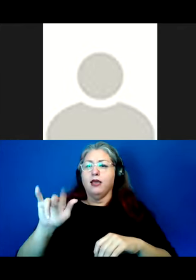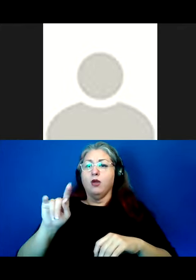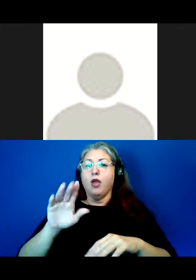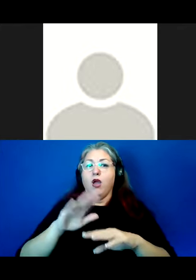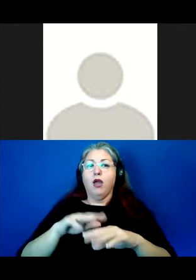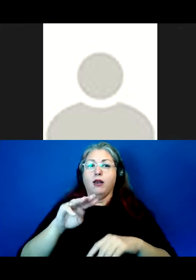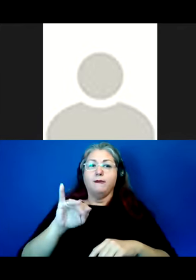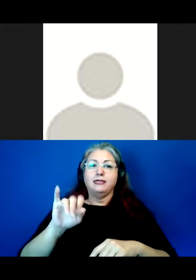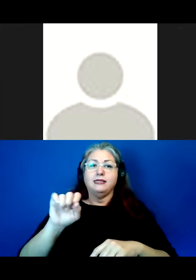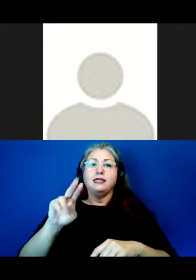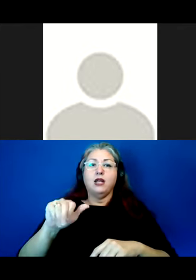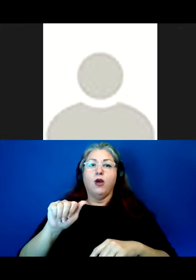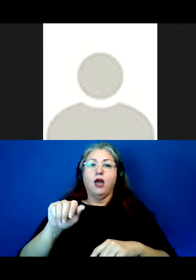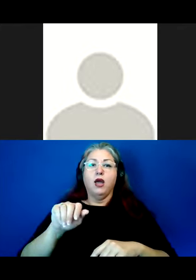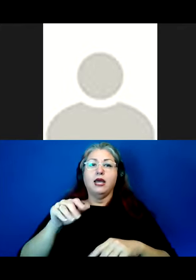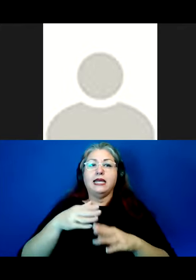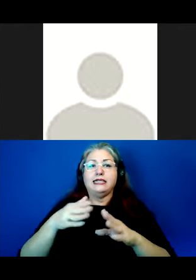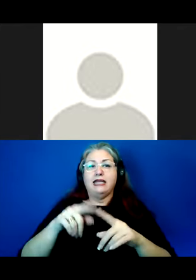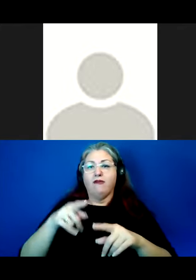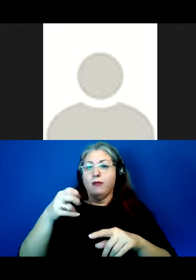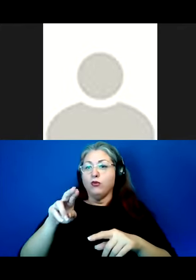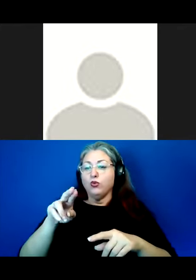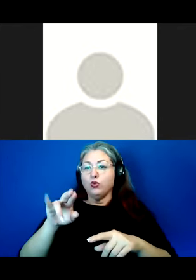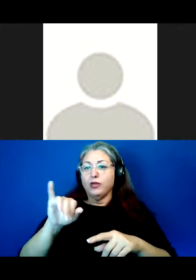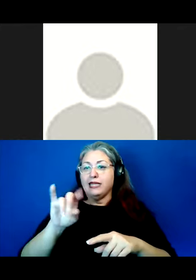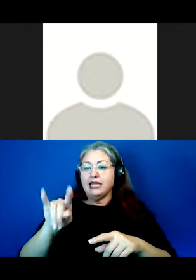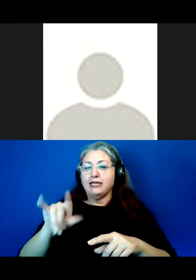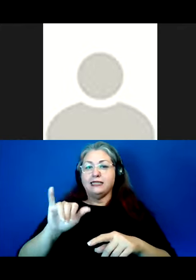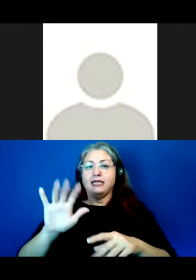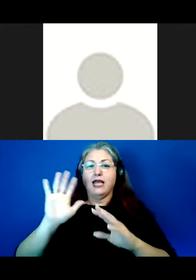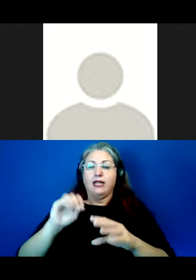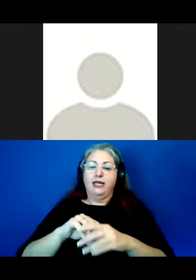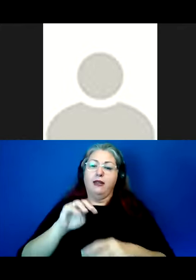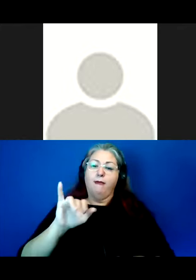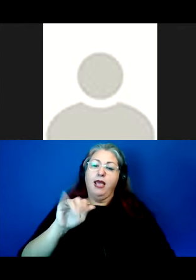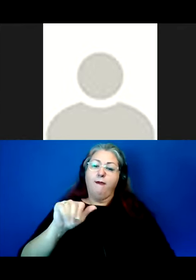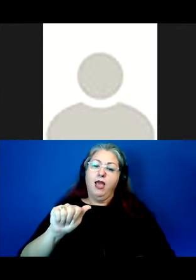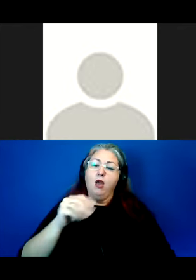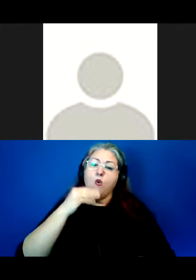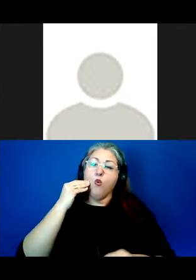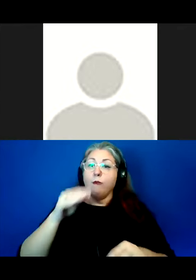Mississinawa River, east of Peru, Indiana, which is in the ancestral Miyamea homelands.